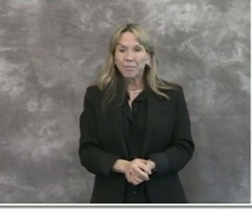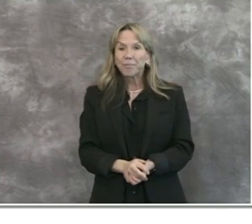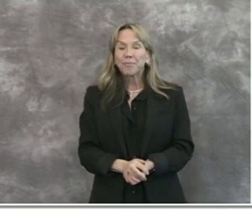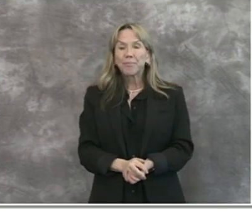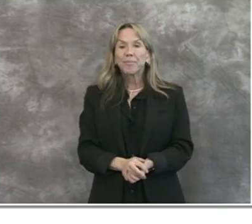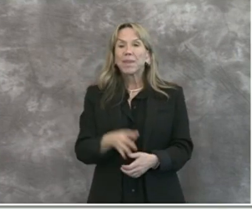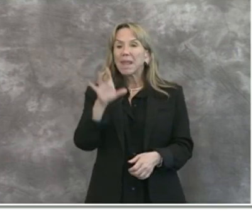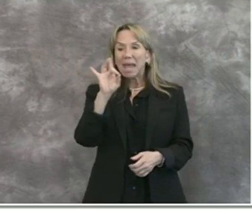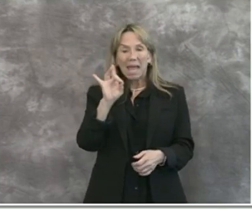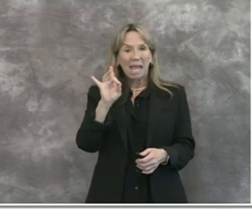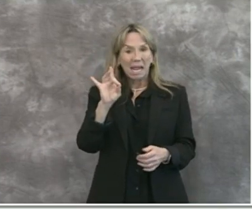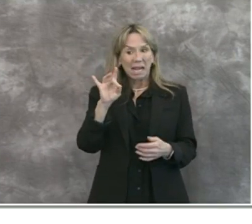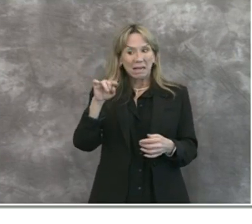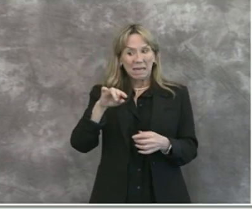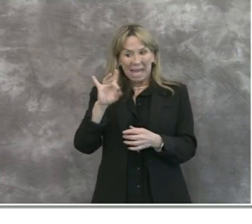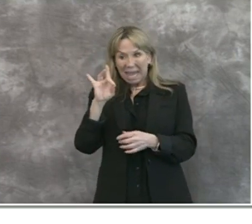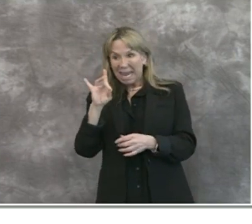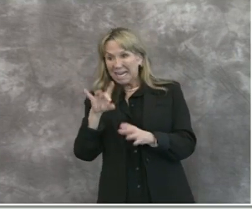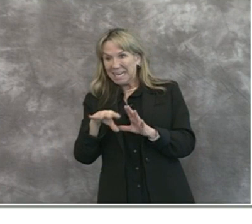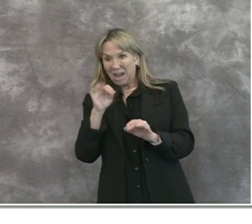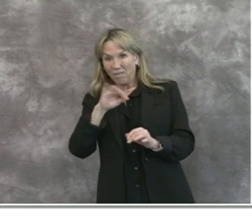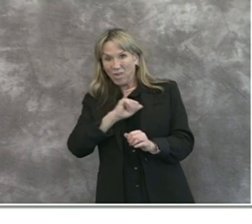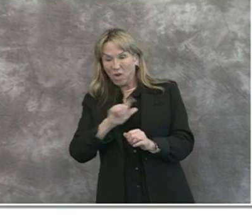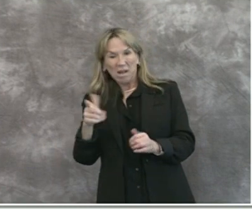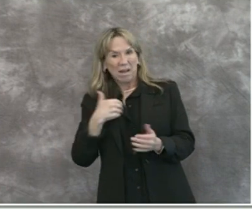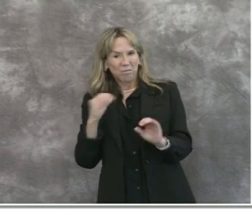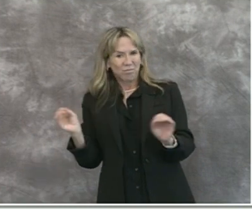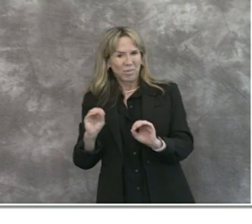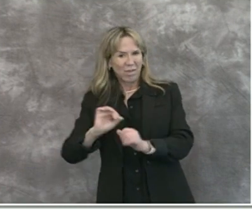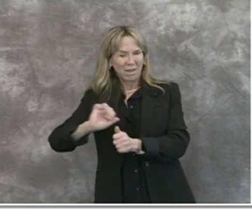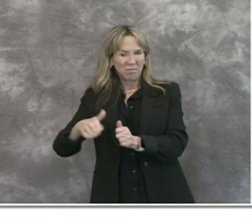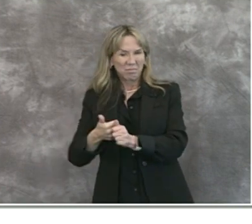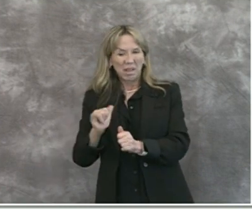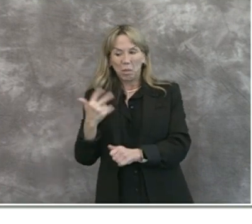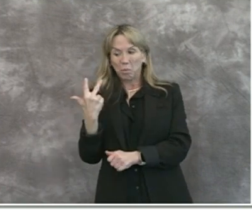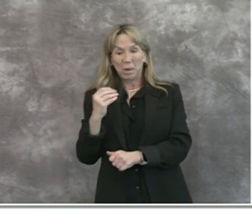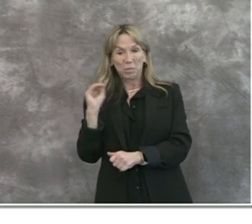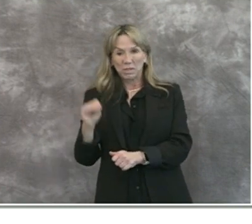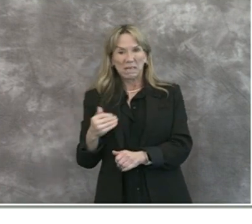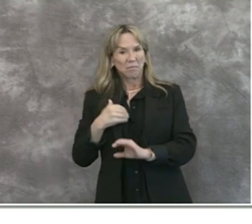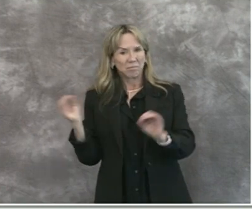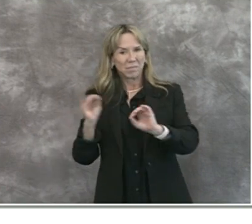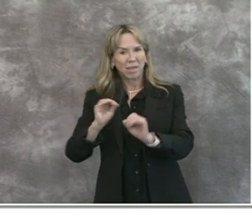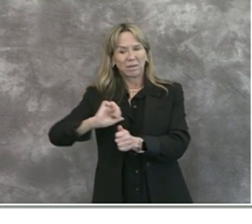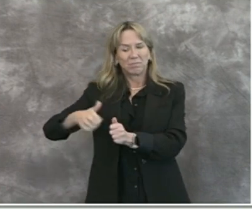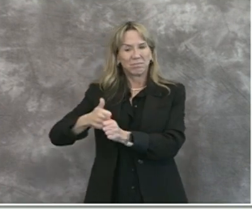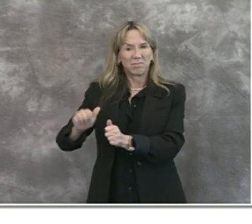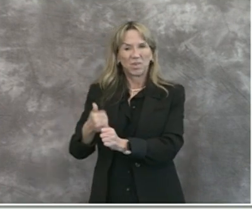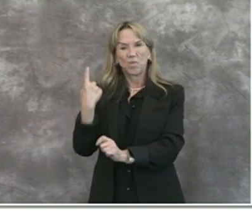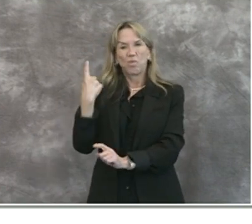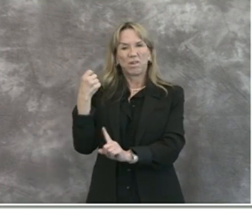Eight had no underlying medical conditions, or 3% of the total deaths.